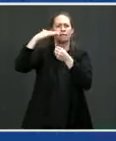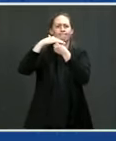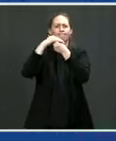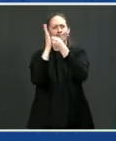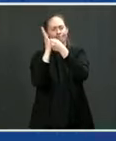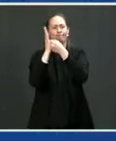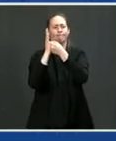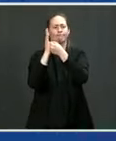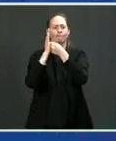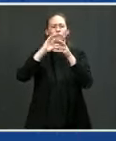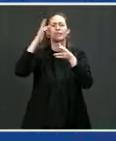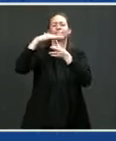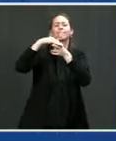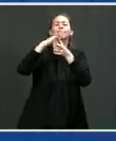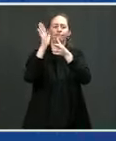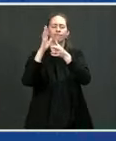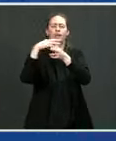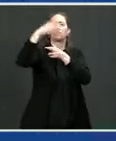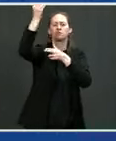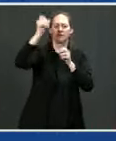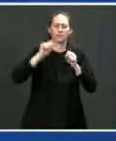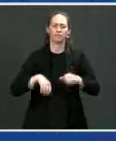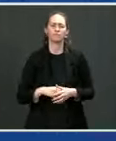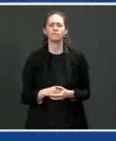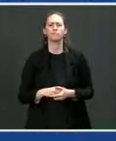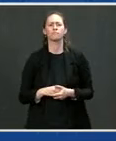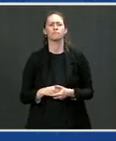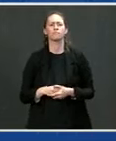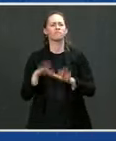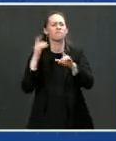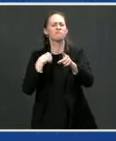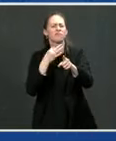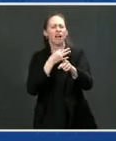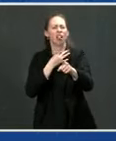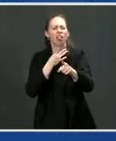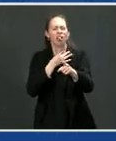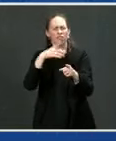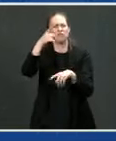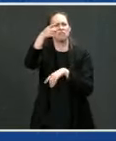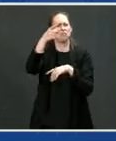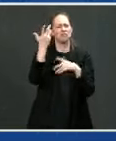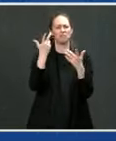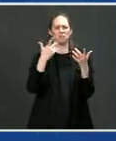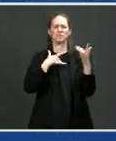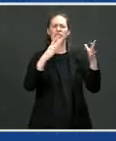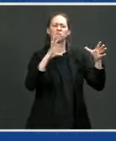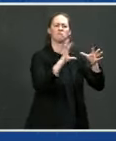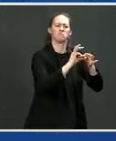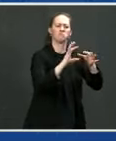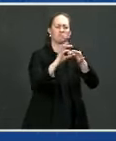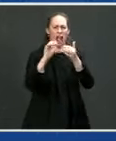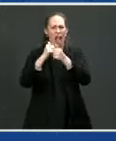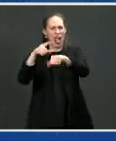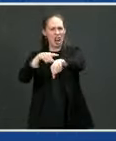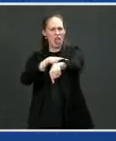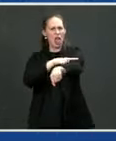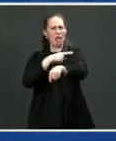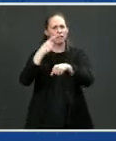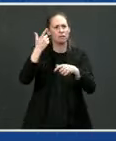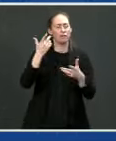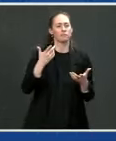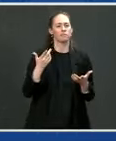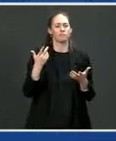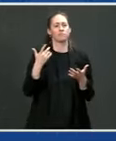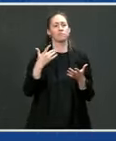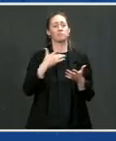Well, I'll tell you what. Let me ask you. How long does it take you to assemble the bus? So, on my 40-foot buses, it takes me about